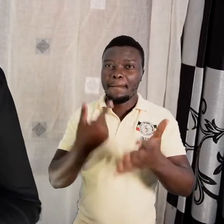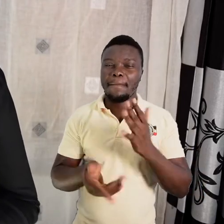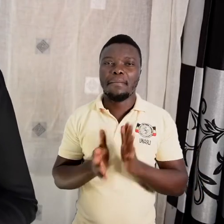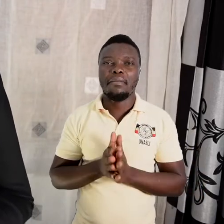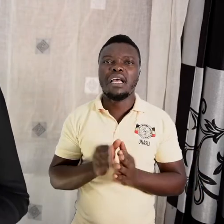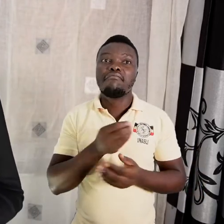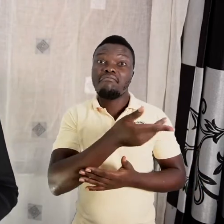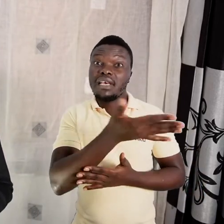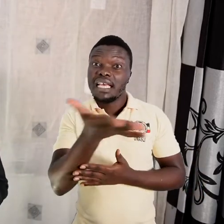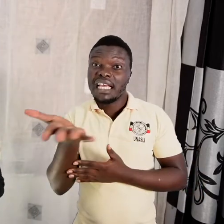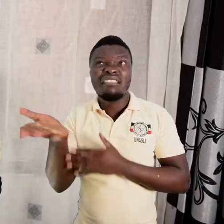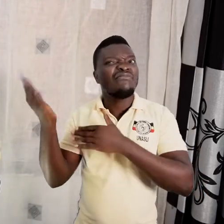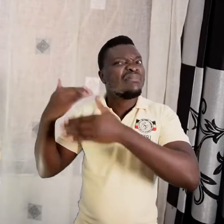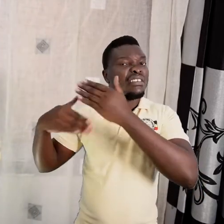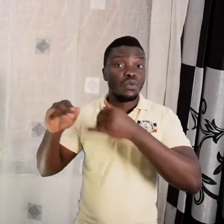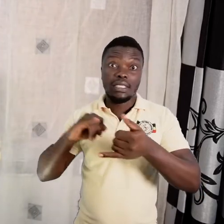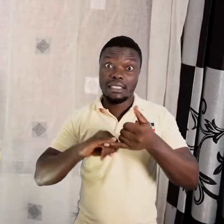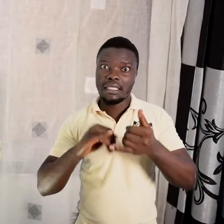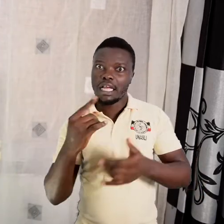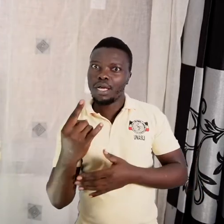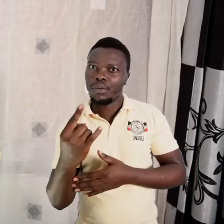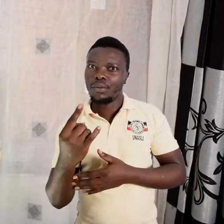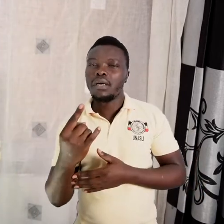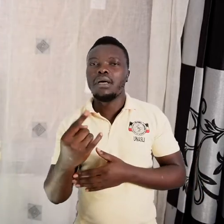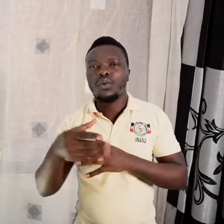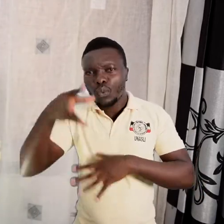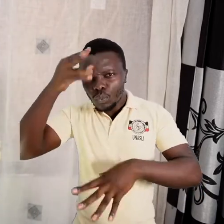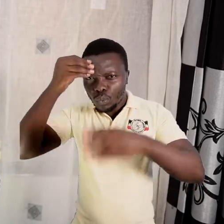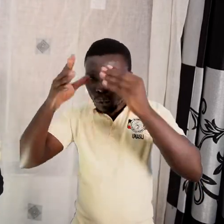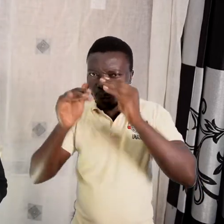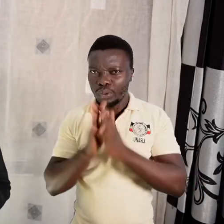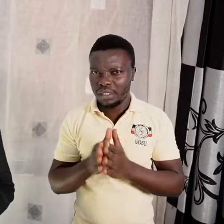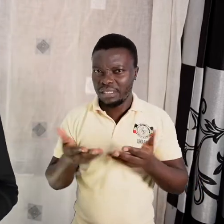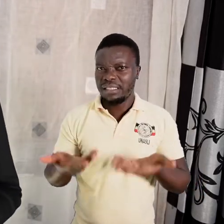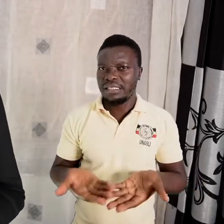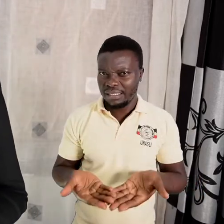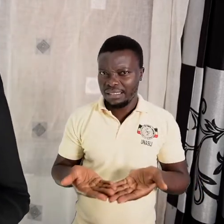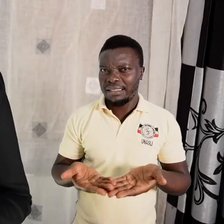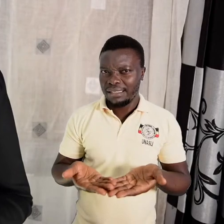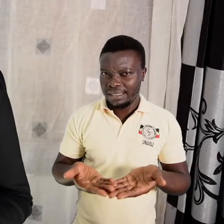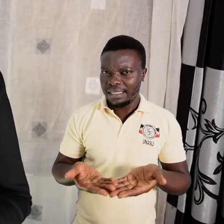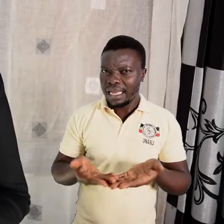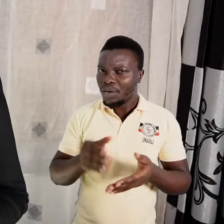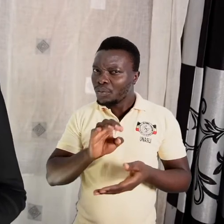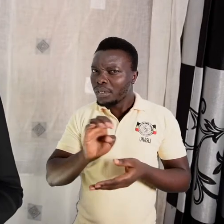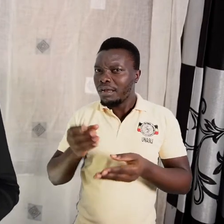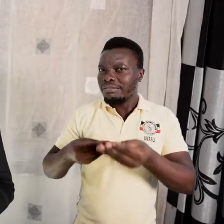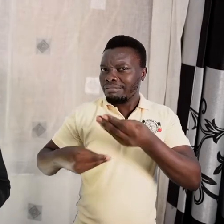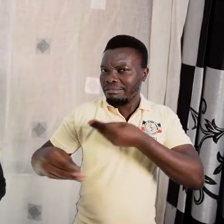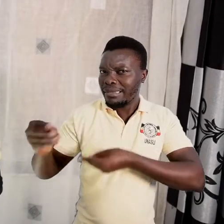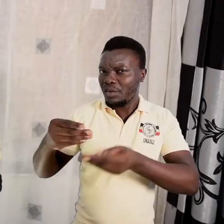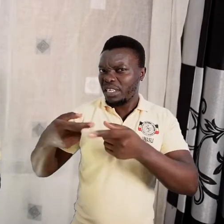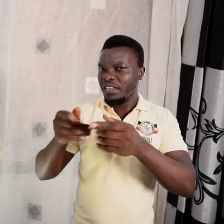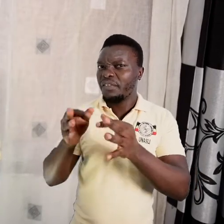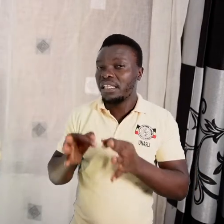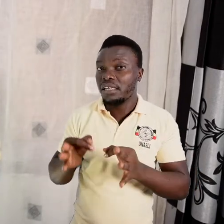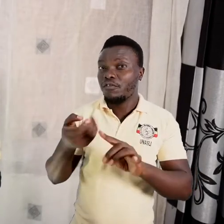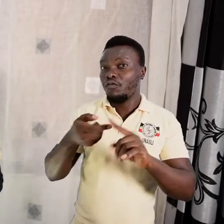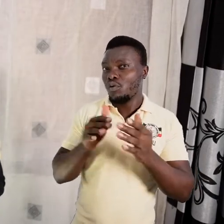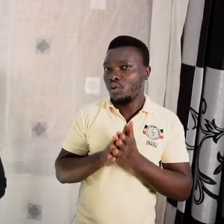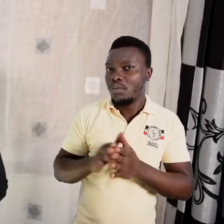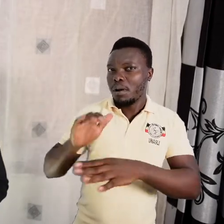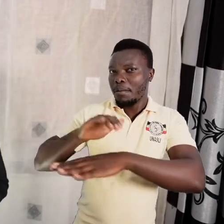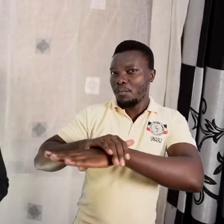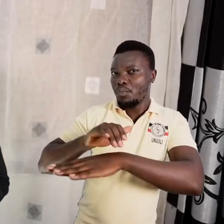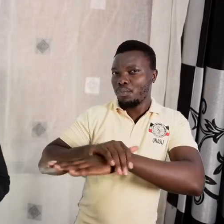one we learned about exploitation of different resources in British Columbia and among the resources